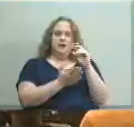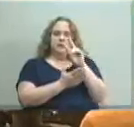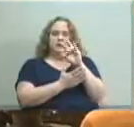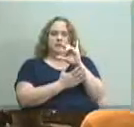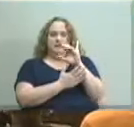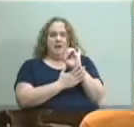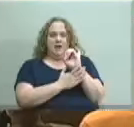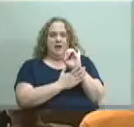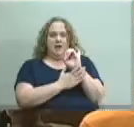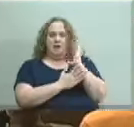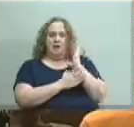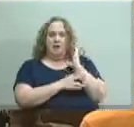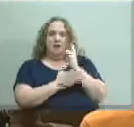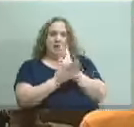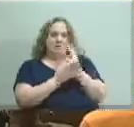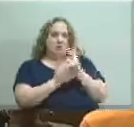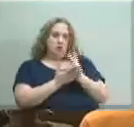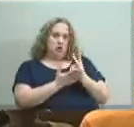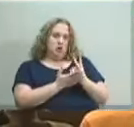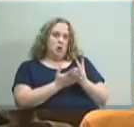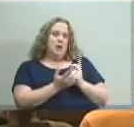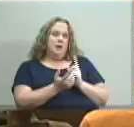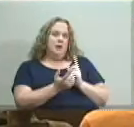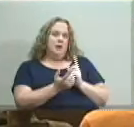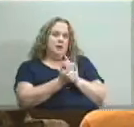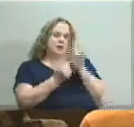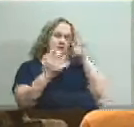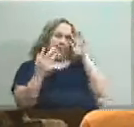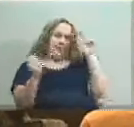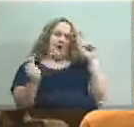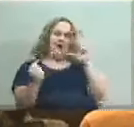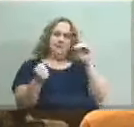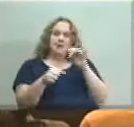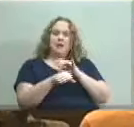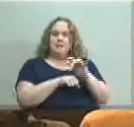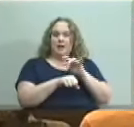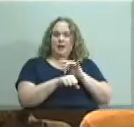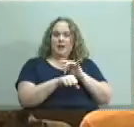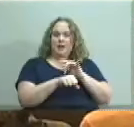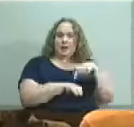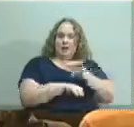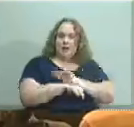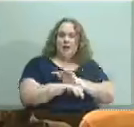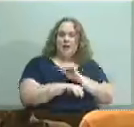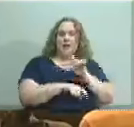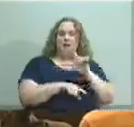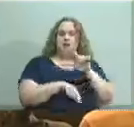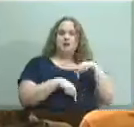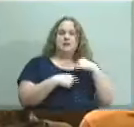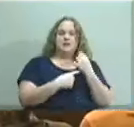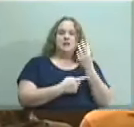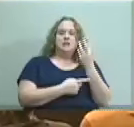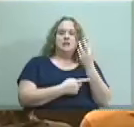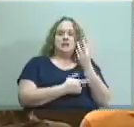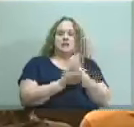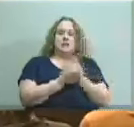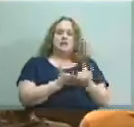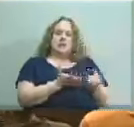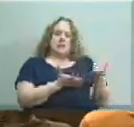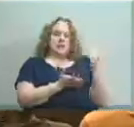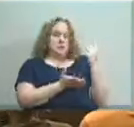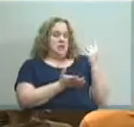that process and it has been available to you for consideration and discussion since wednesday of last week so